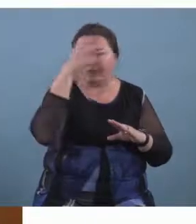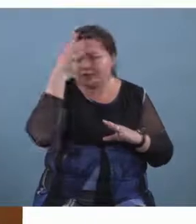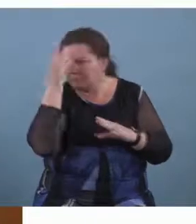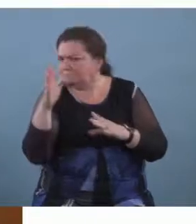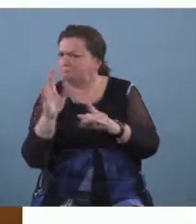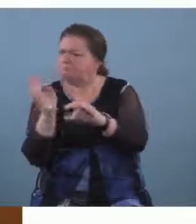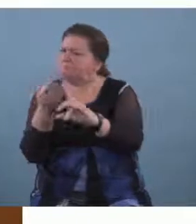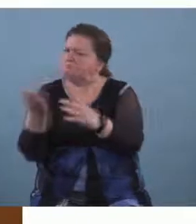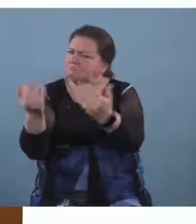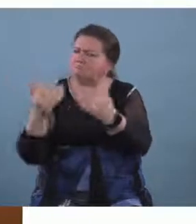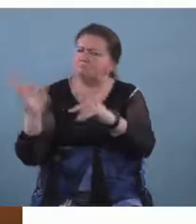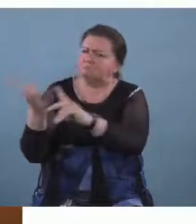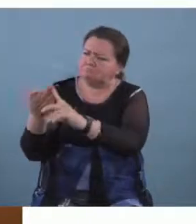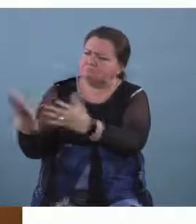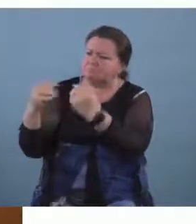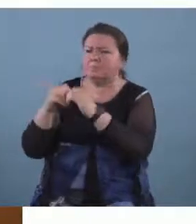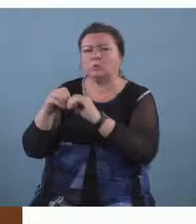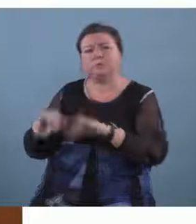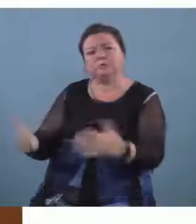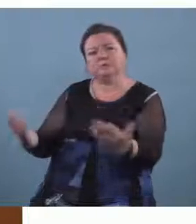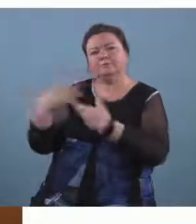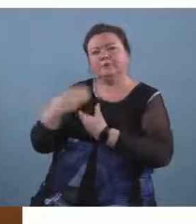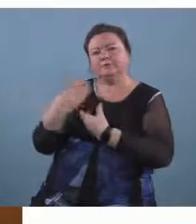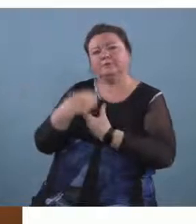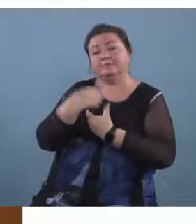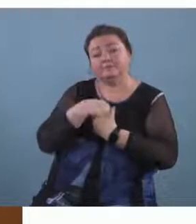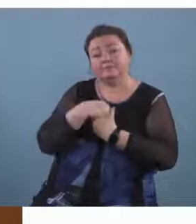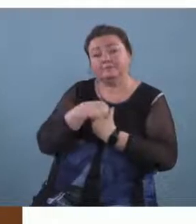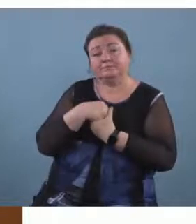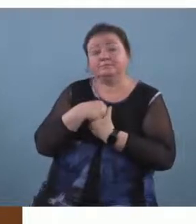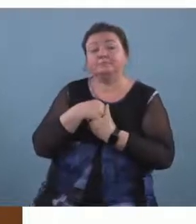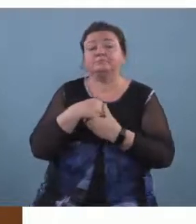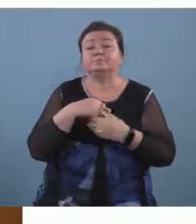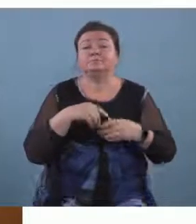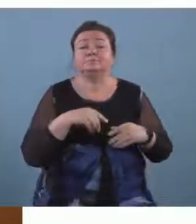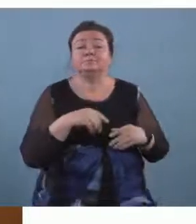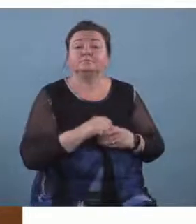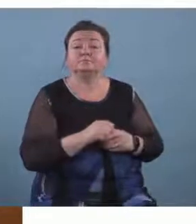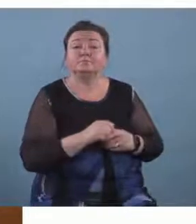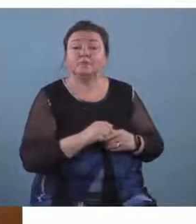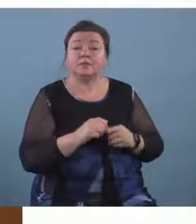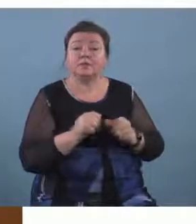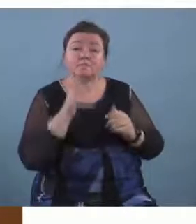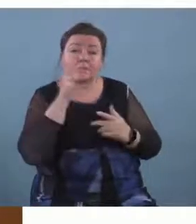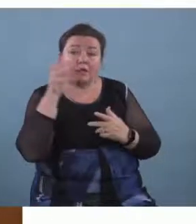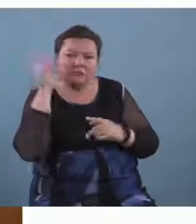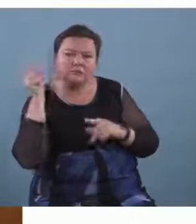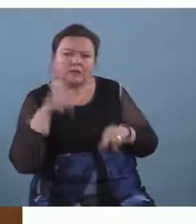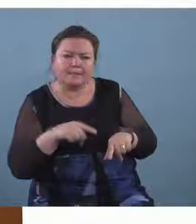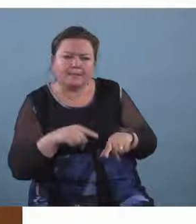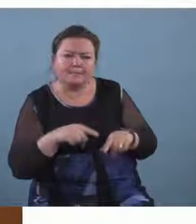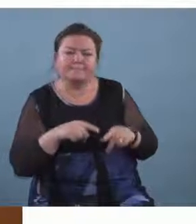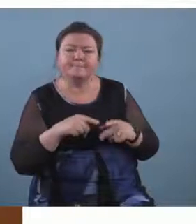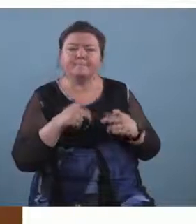more children to come and so the numbers grew eventually and then the parents came and then there would be the instrumental